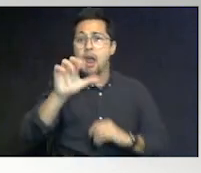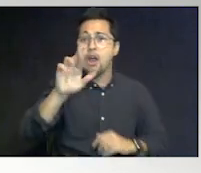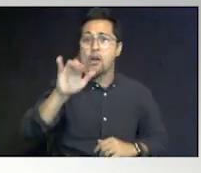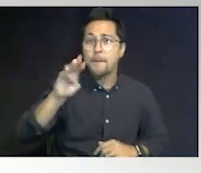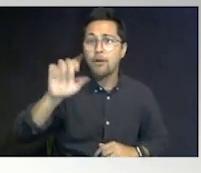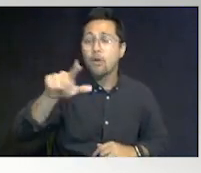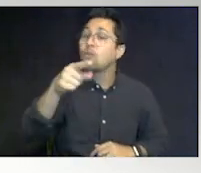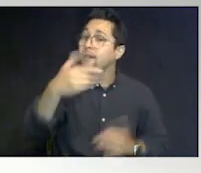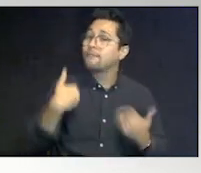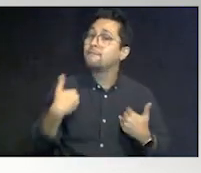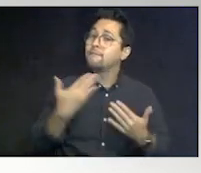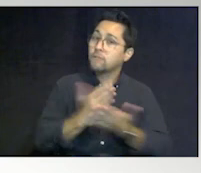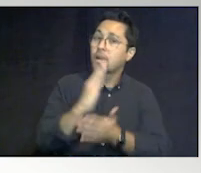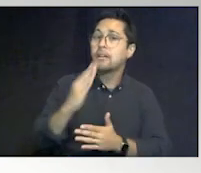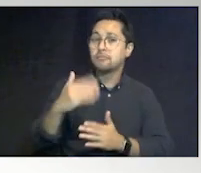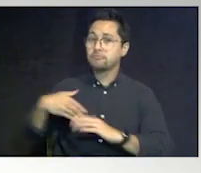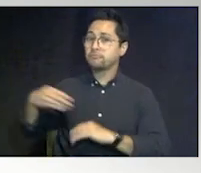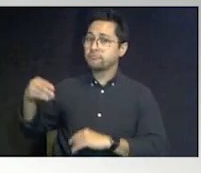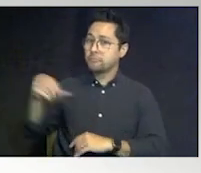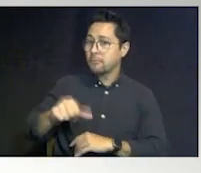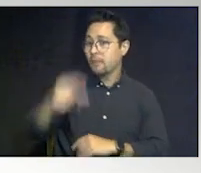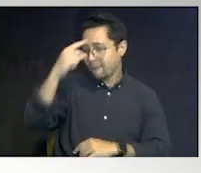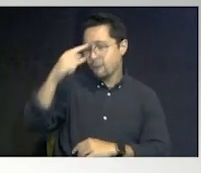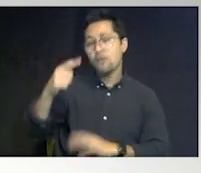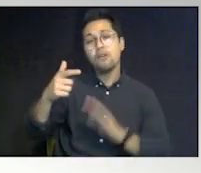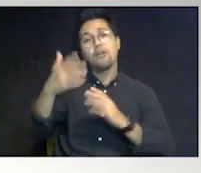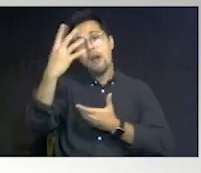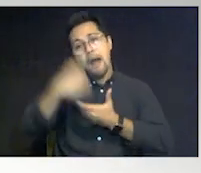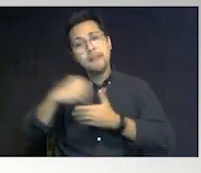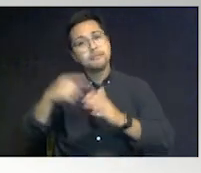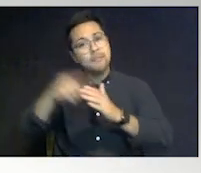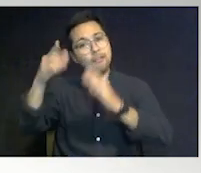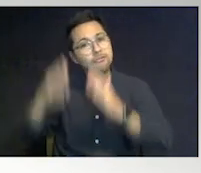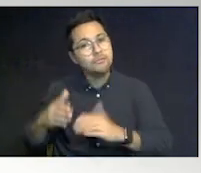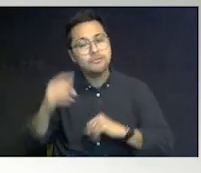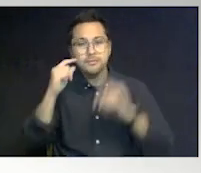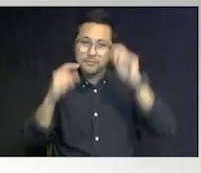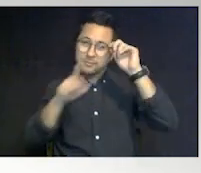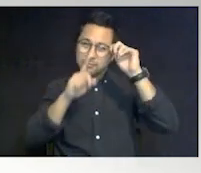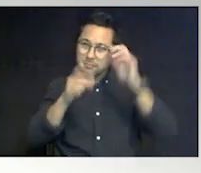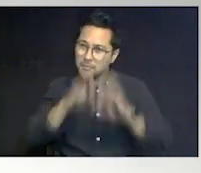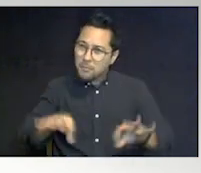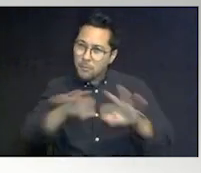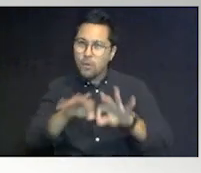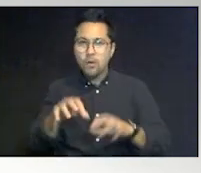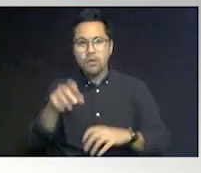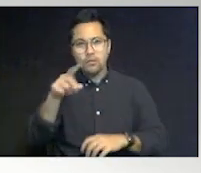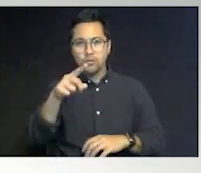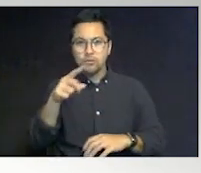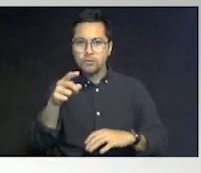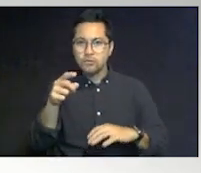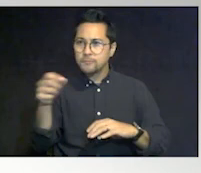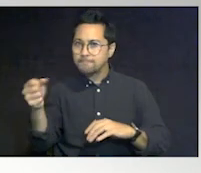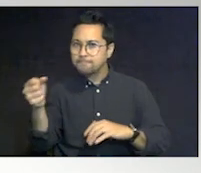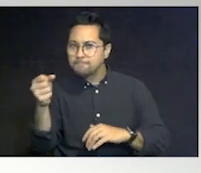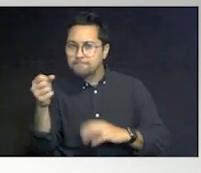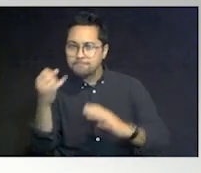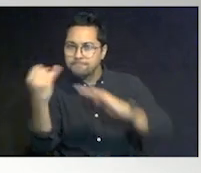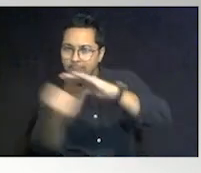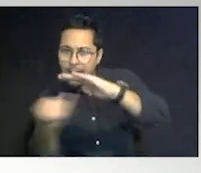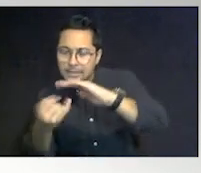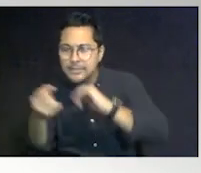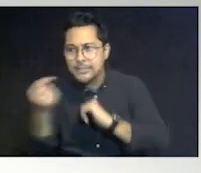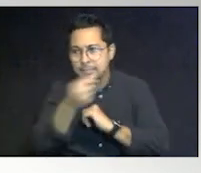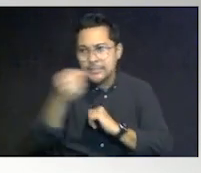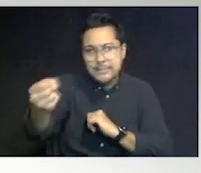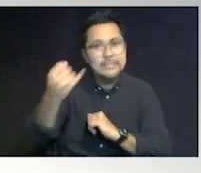pay for an autism expert to be questioning during questions. Very important. Make sure that you isolate them if they are arrested at any